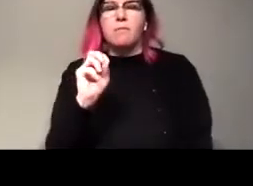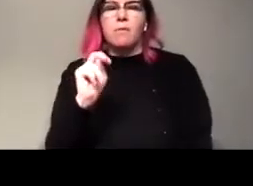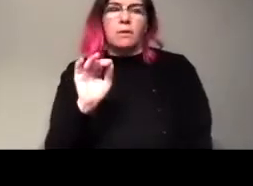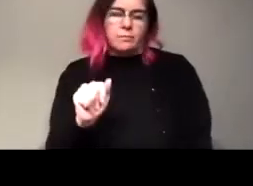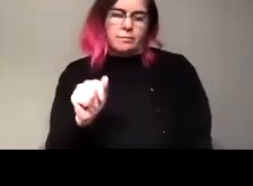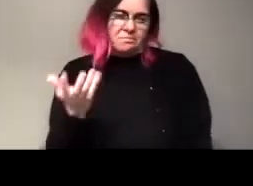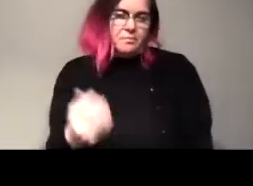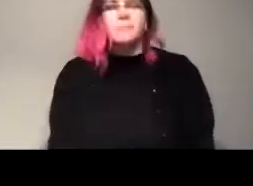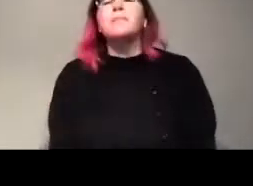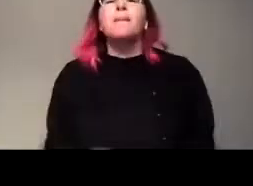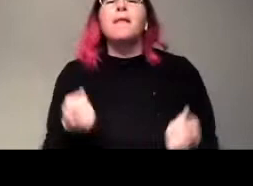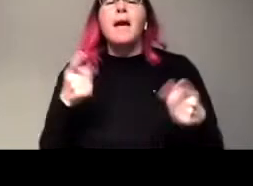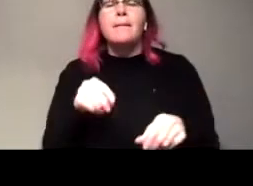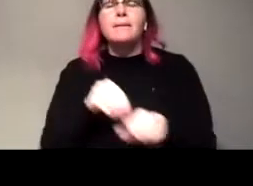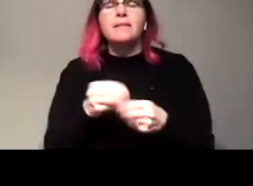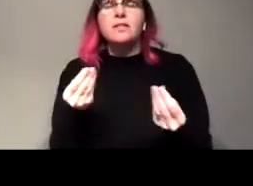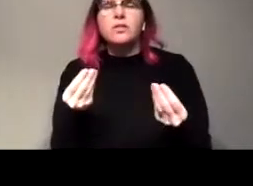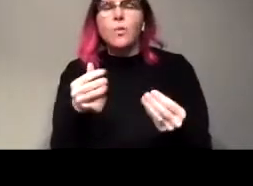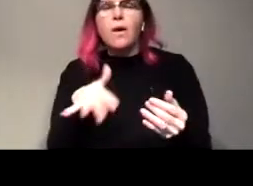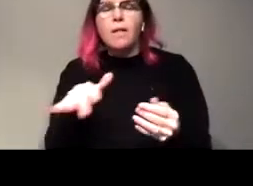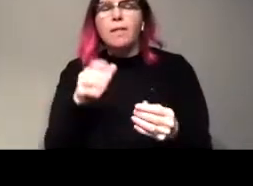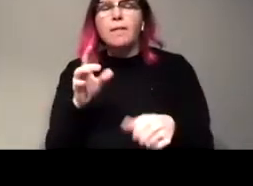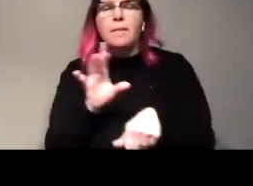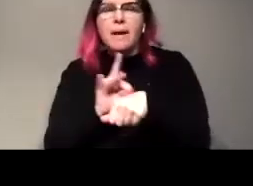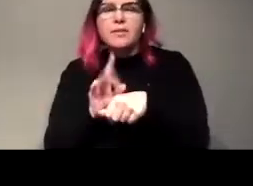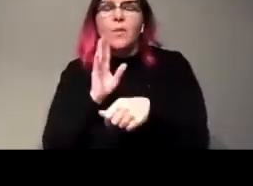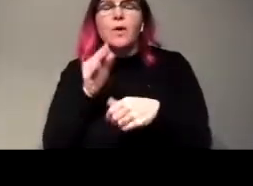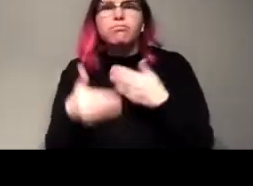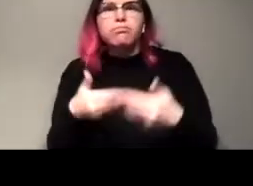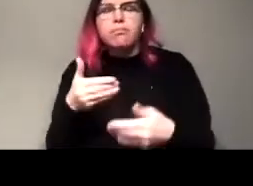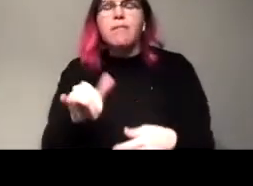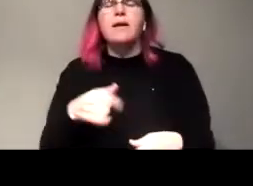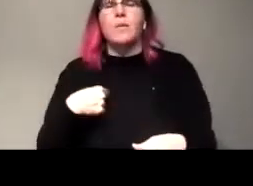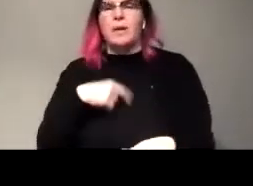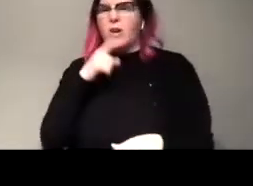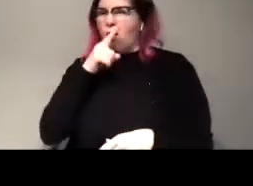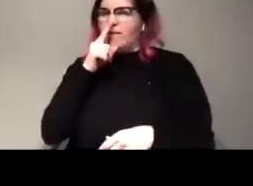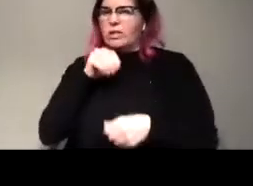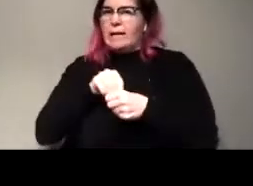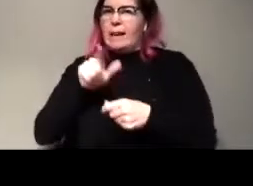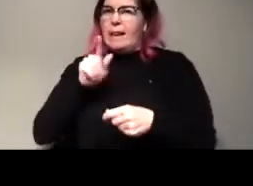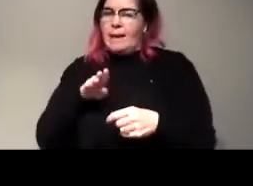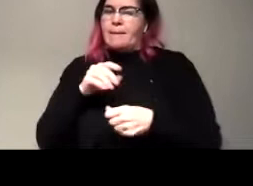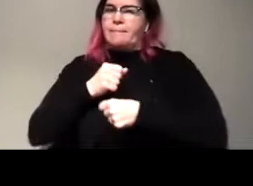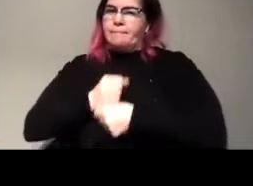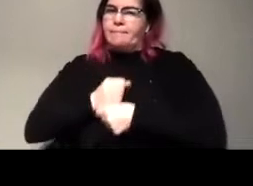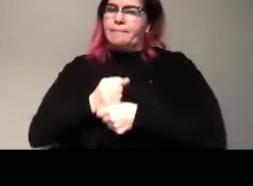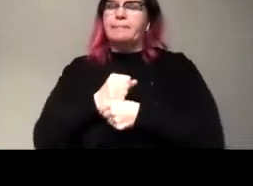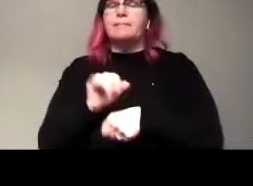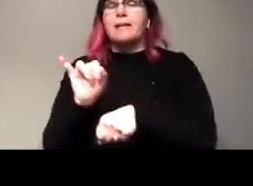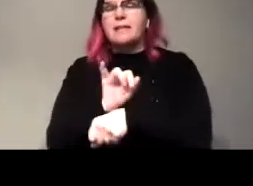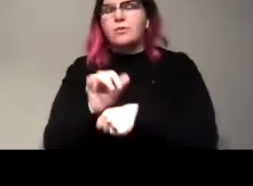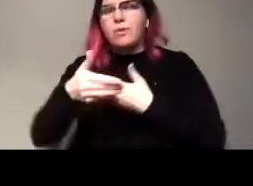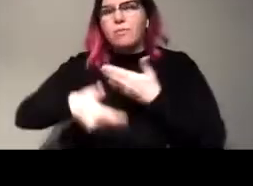happens in the soil bacteria do this process. And that's actually what we do artificially, is we have industrial processes